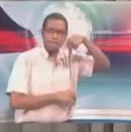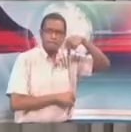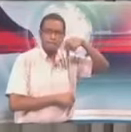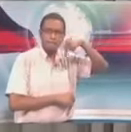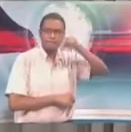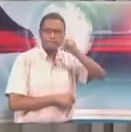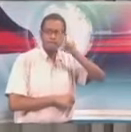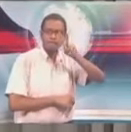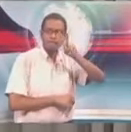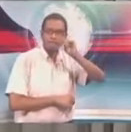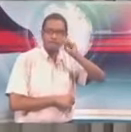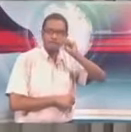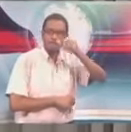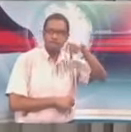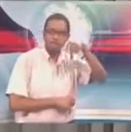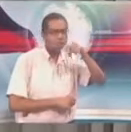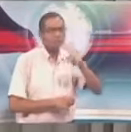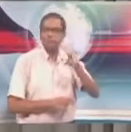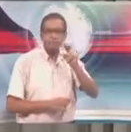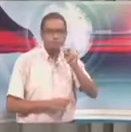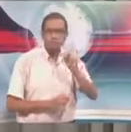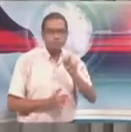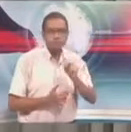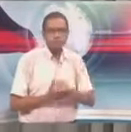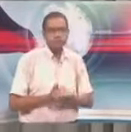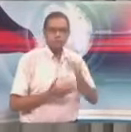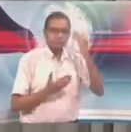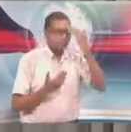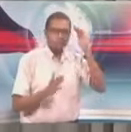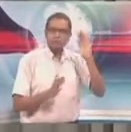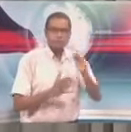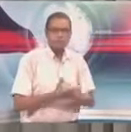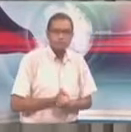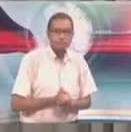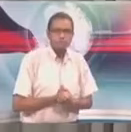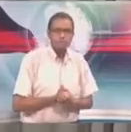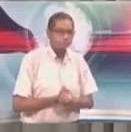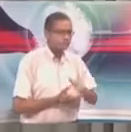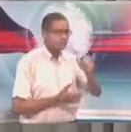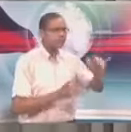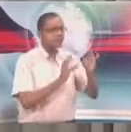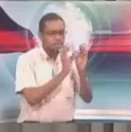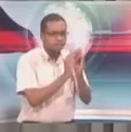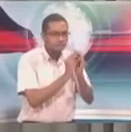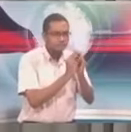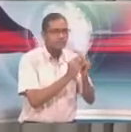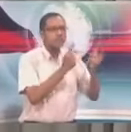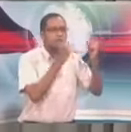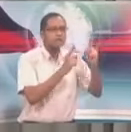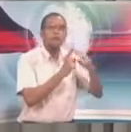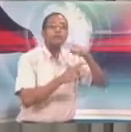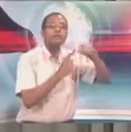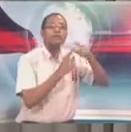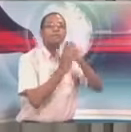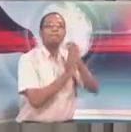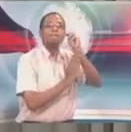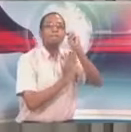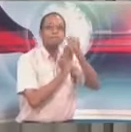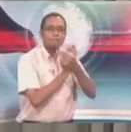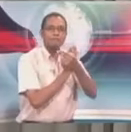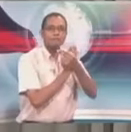commission for the restructuring of PEDAVSA. That meeting took place on the 27th of March. It is only on the